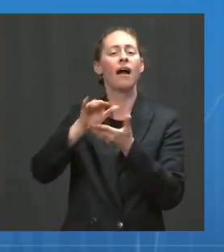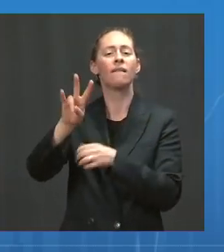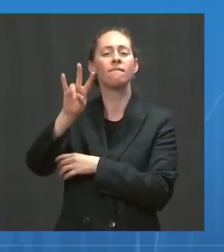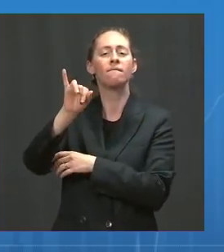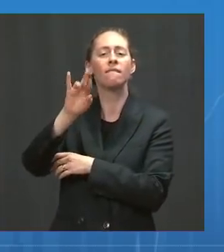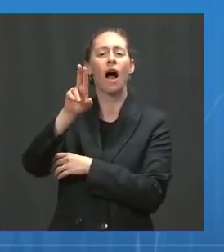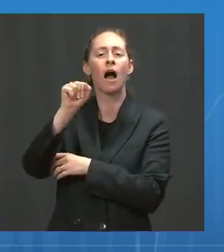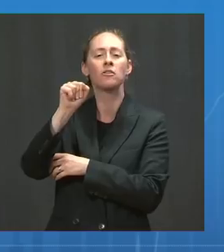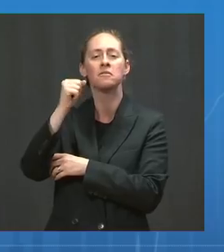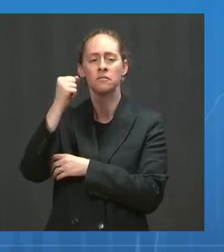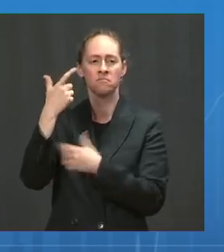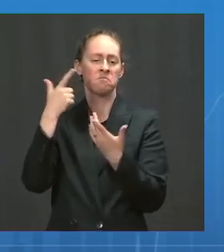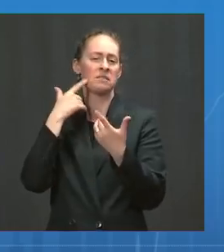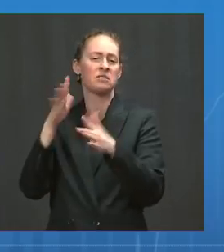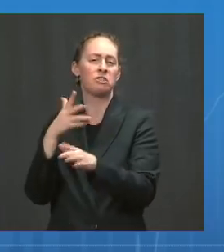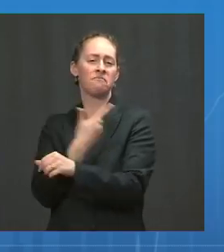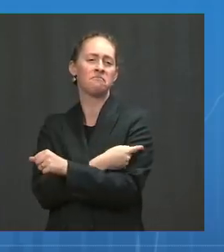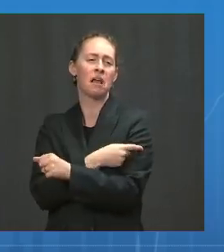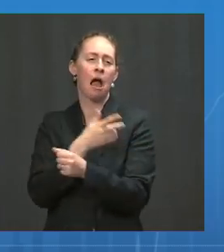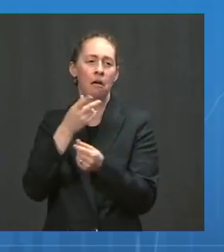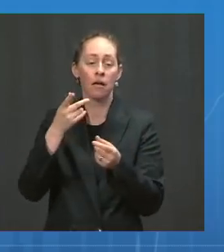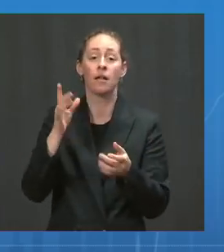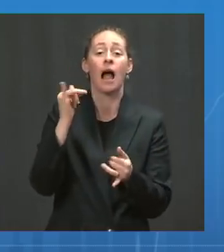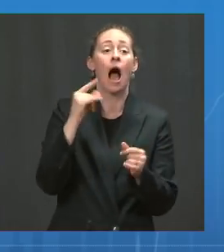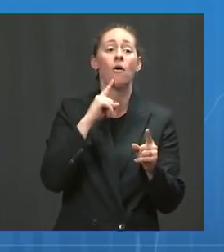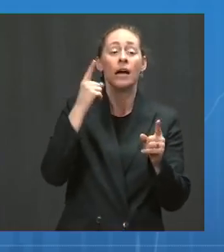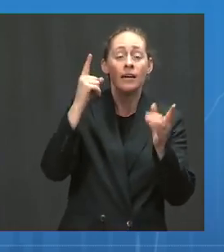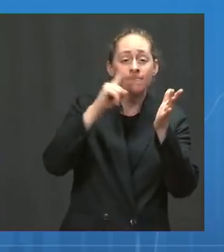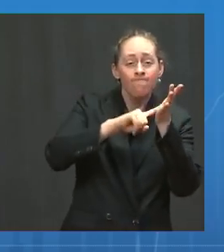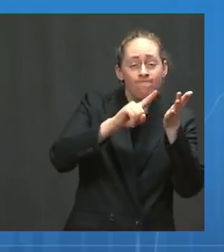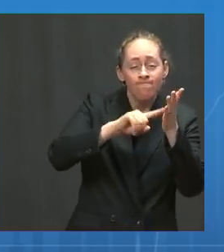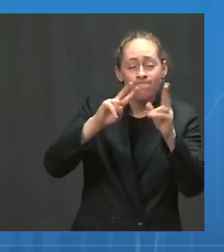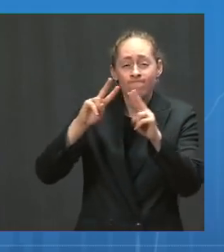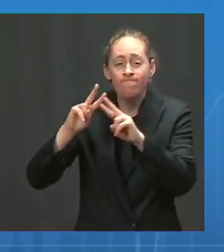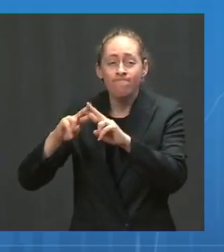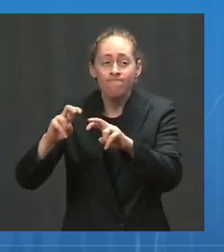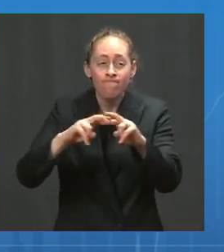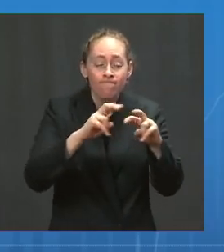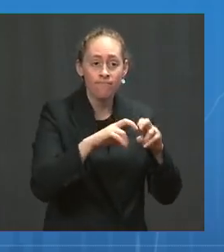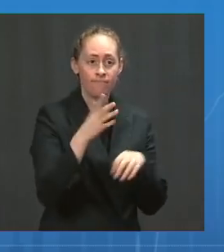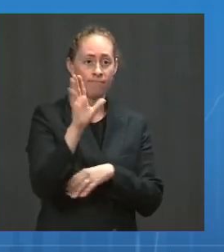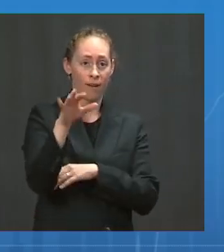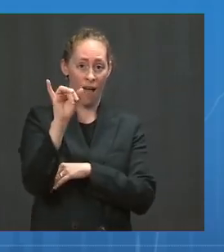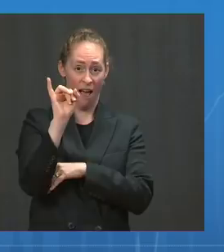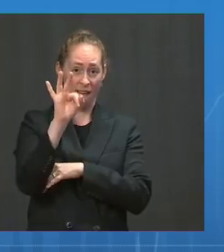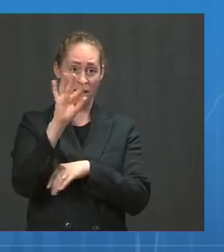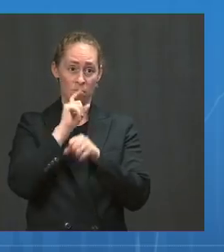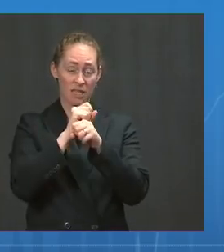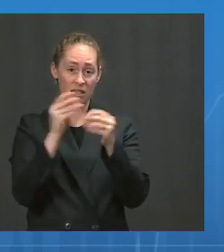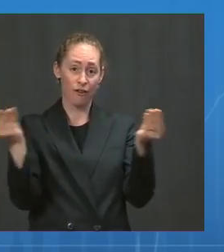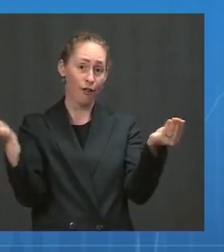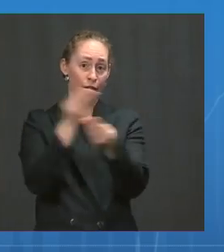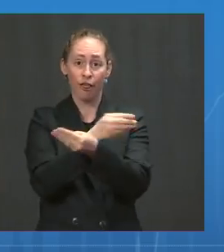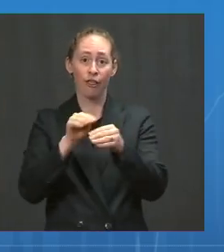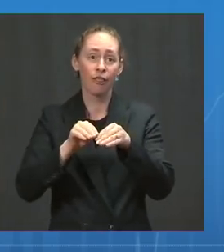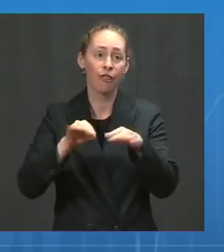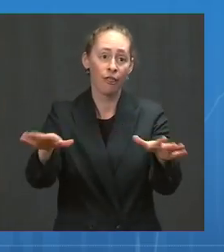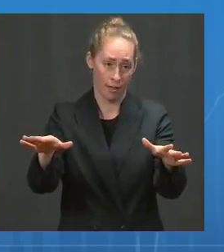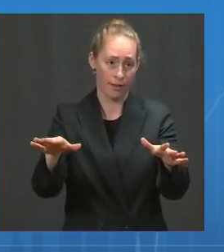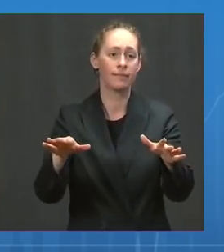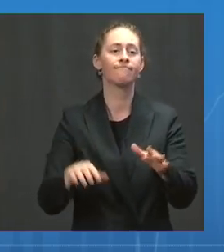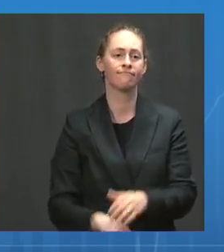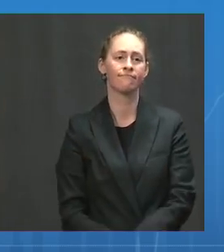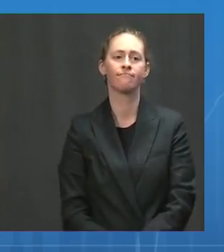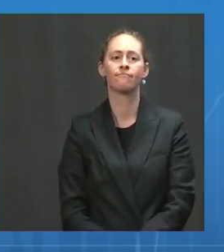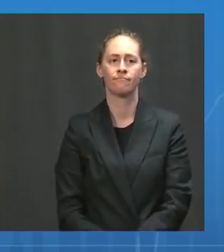But the actual studies to do whether or not the transmission occurs is a large study that's ongoing